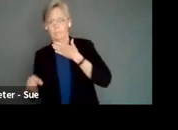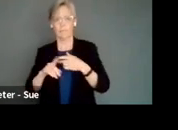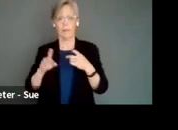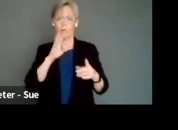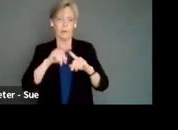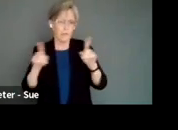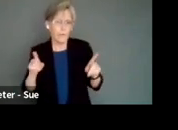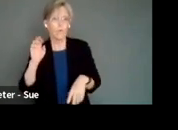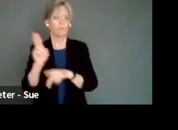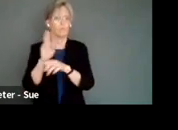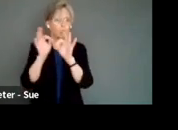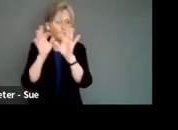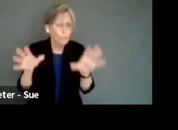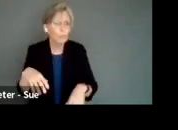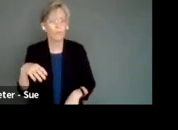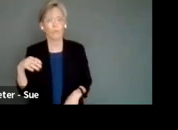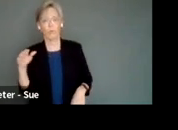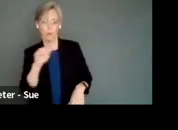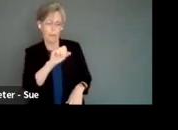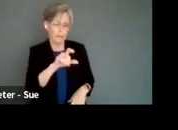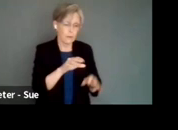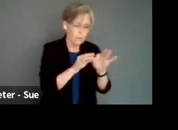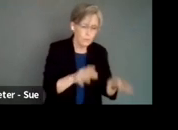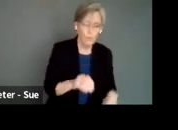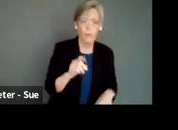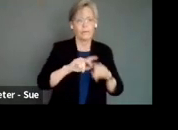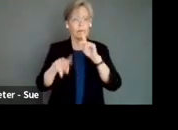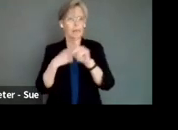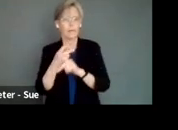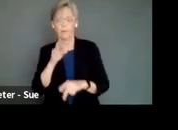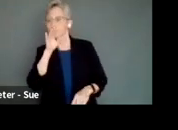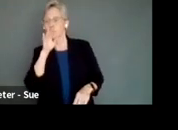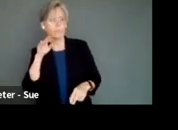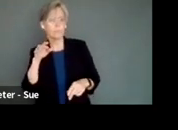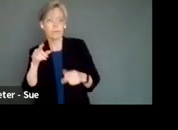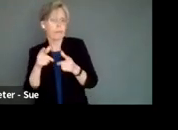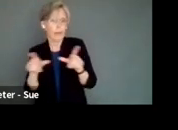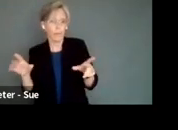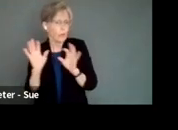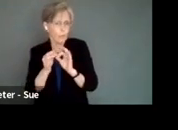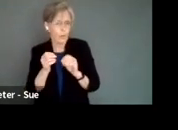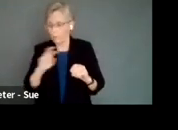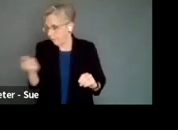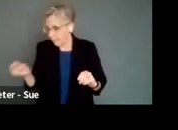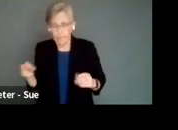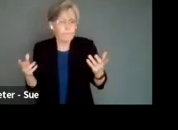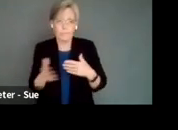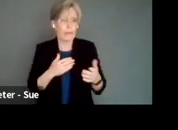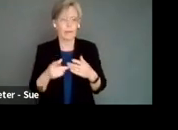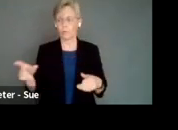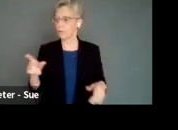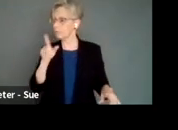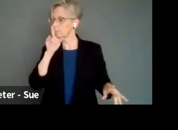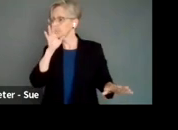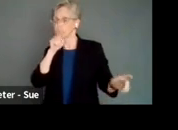using an interpreter, whether it's an ASL interpreter or a different kind of spoken interpreter, you just have to adapt your pace of